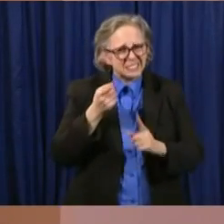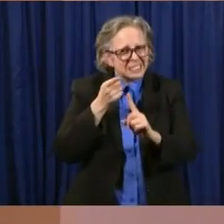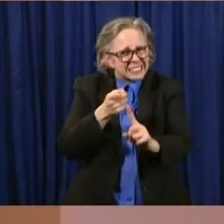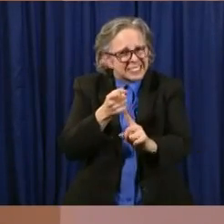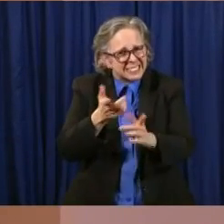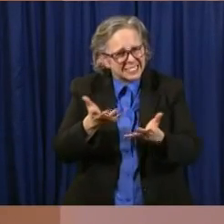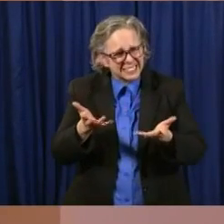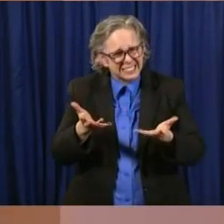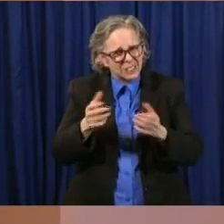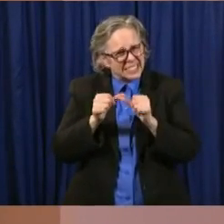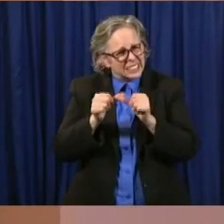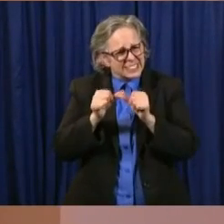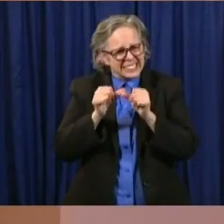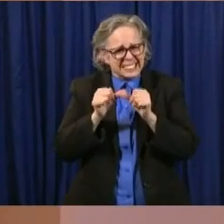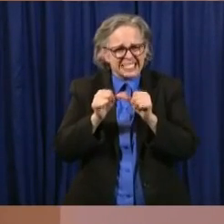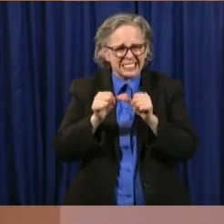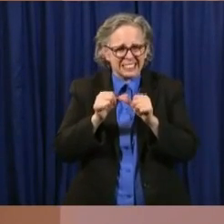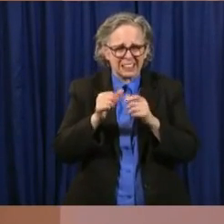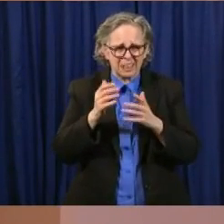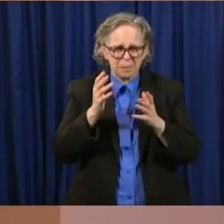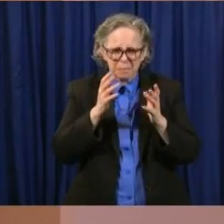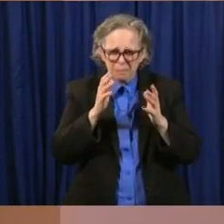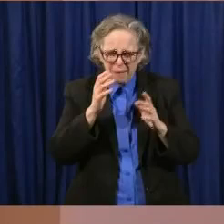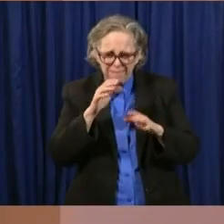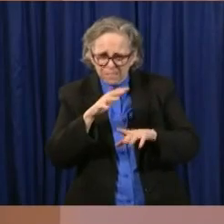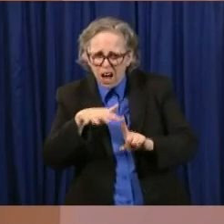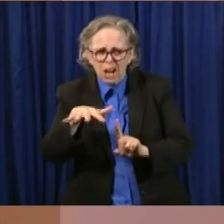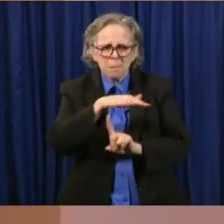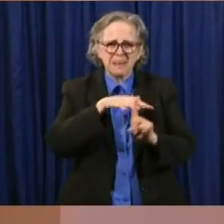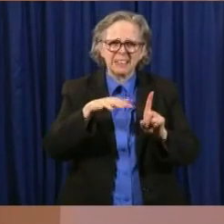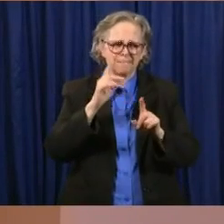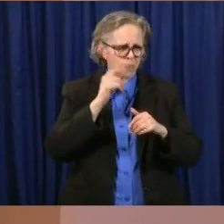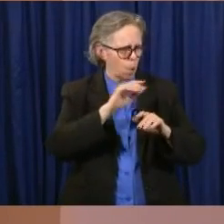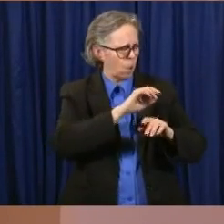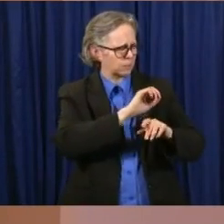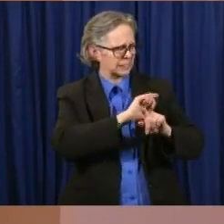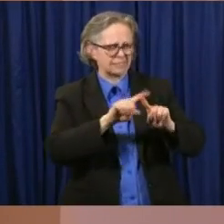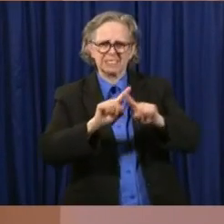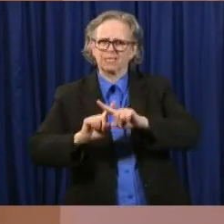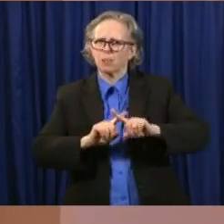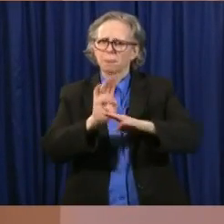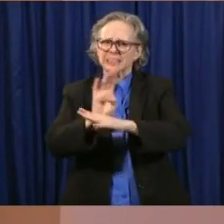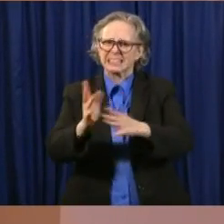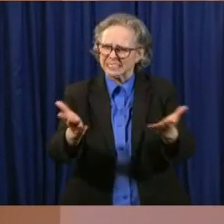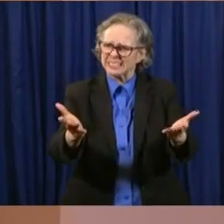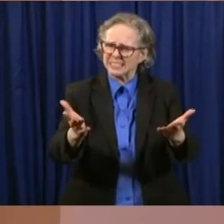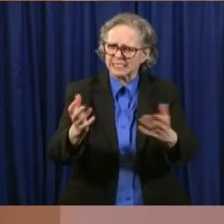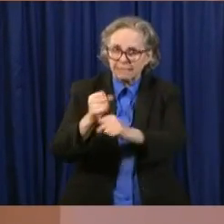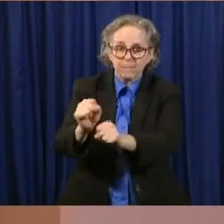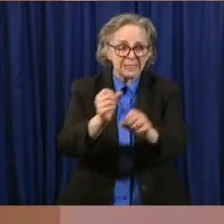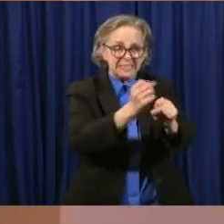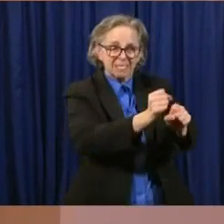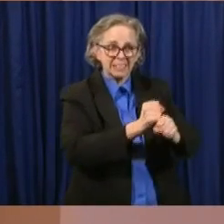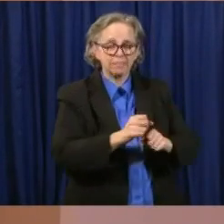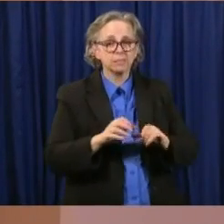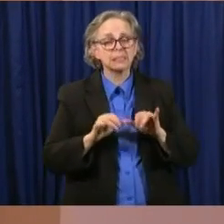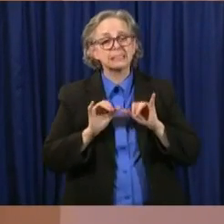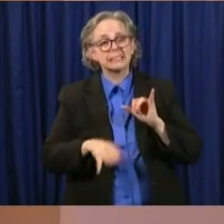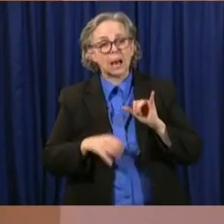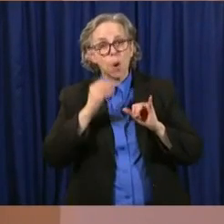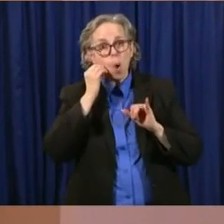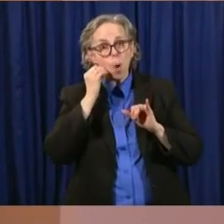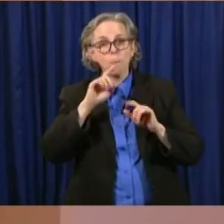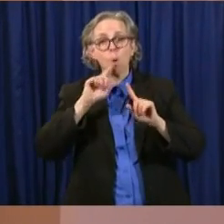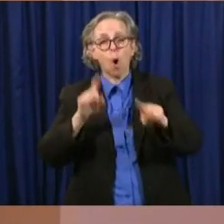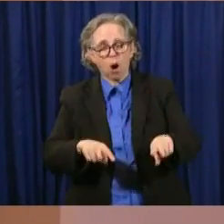to create an environment where that can happen. In the stay-at-home order, under the provision for essential businesses, there is a list